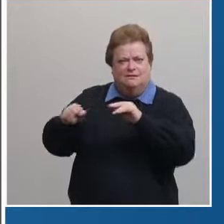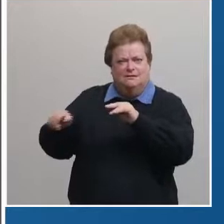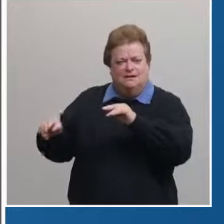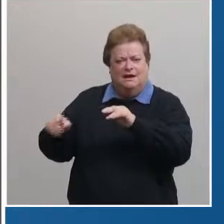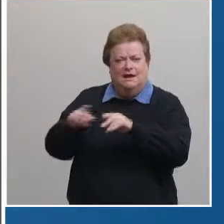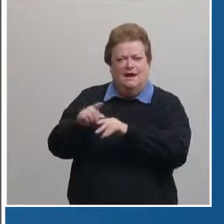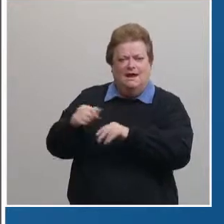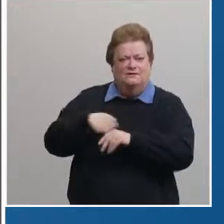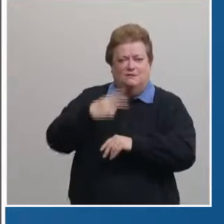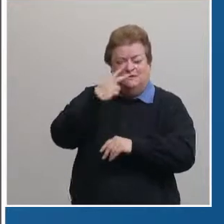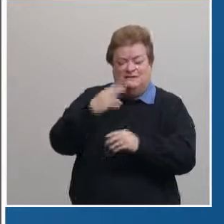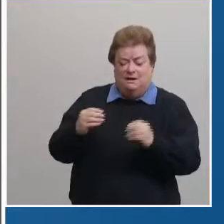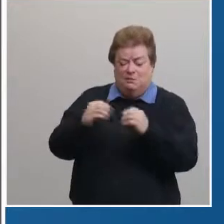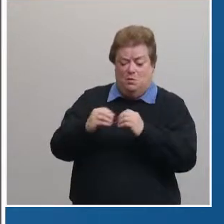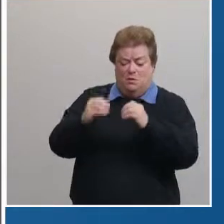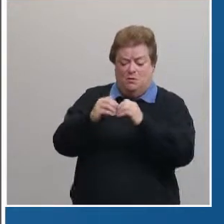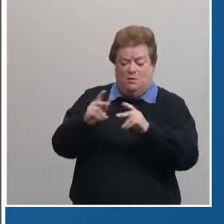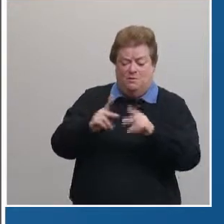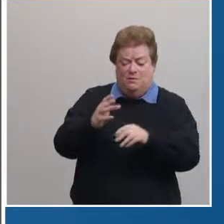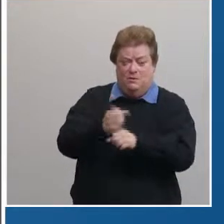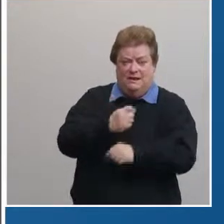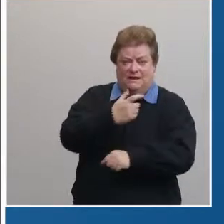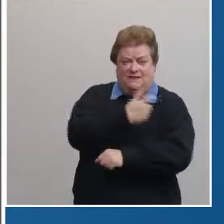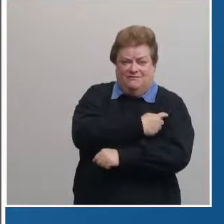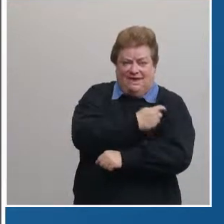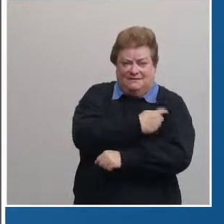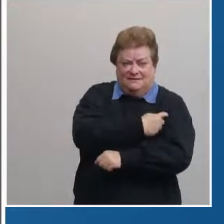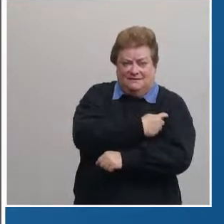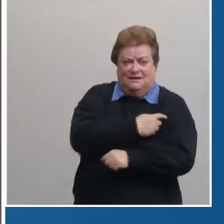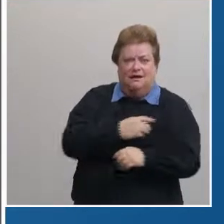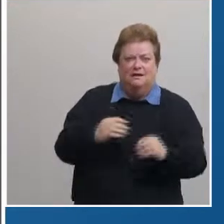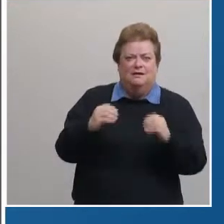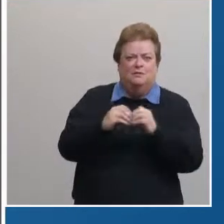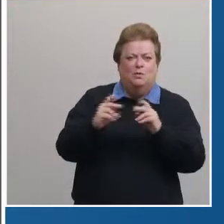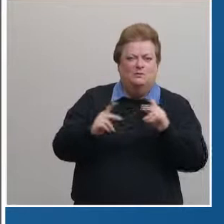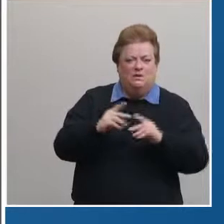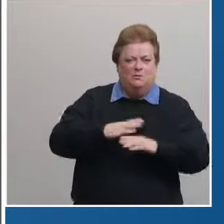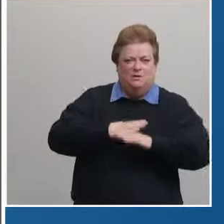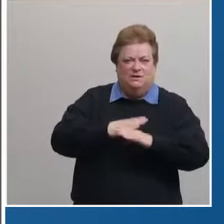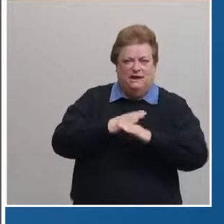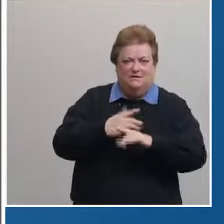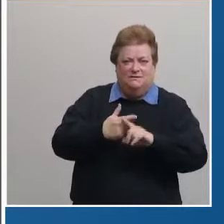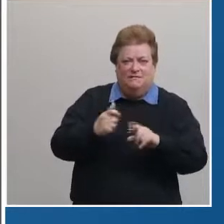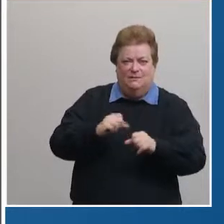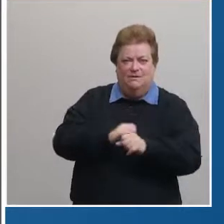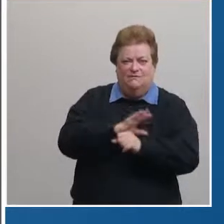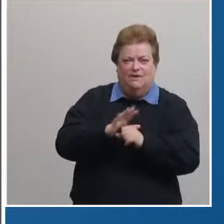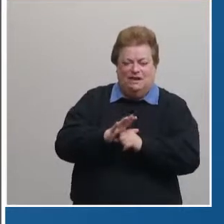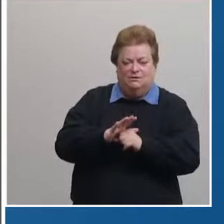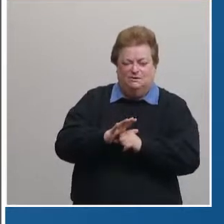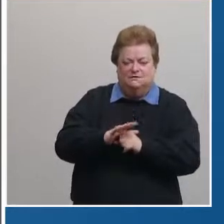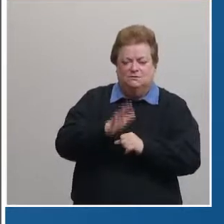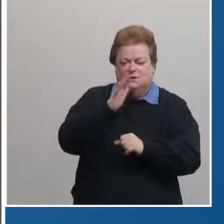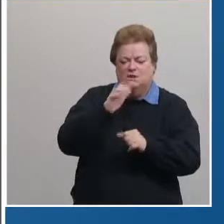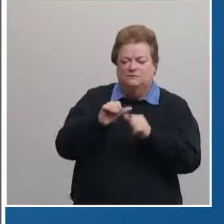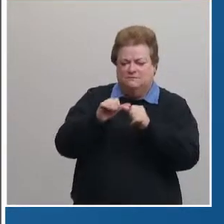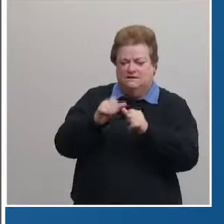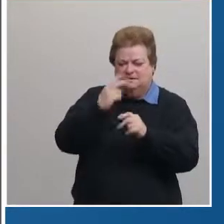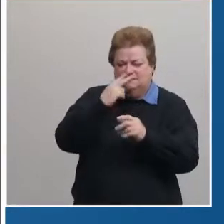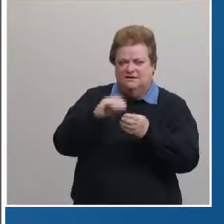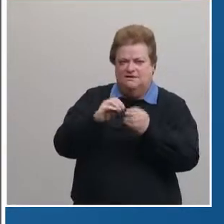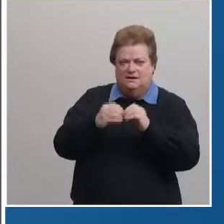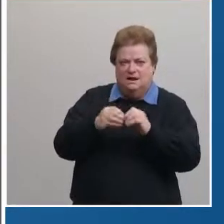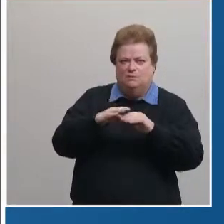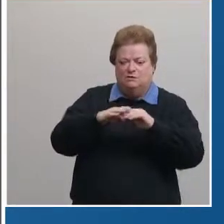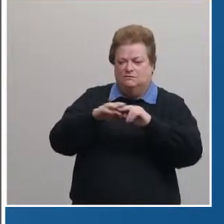by with more people being vaccinated and more people and more people being protected from this virus we